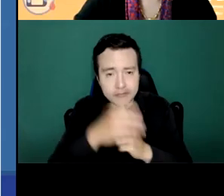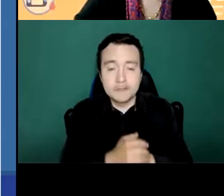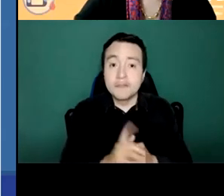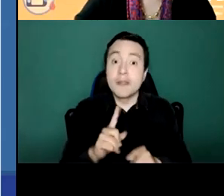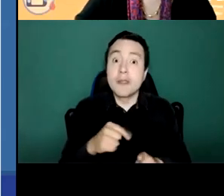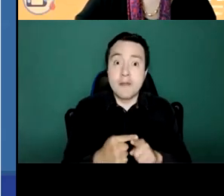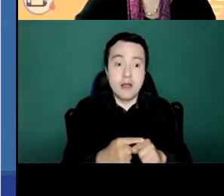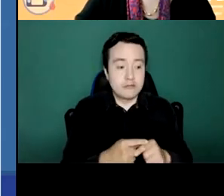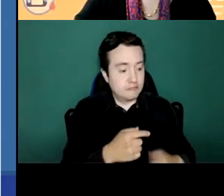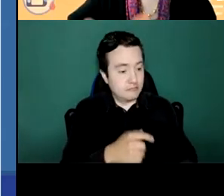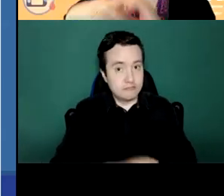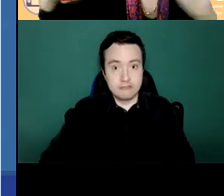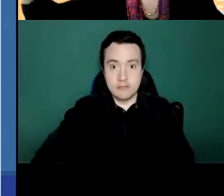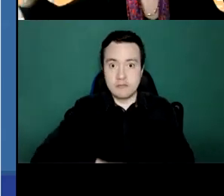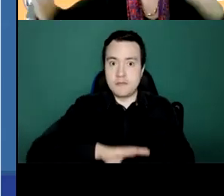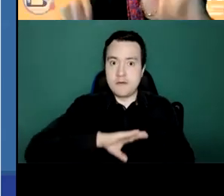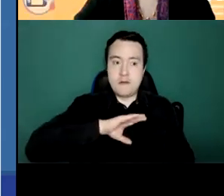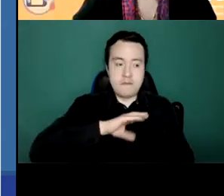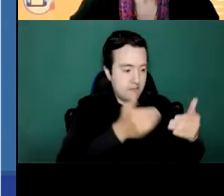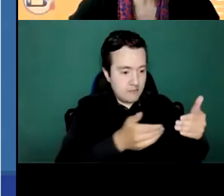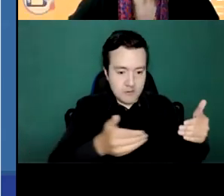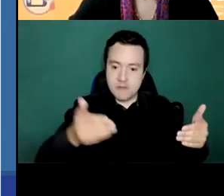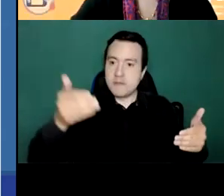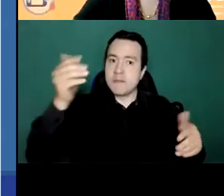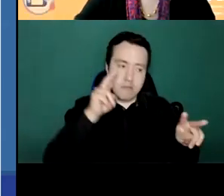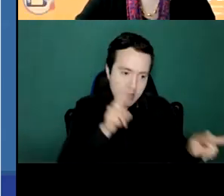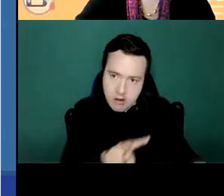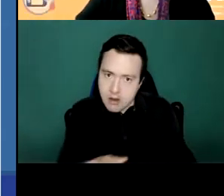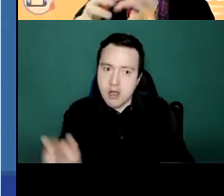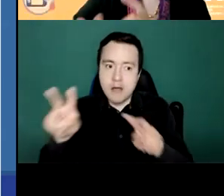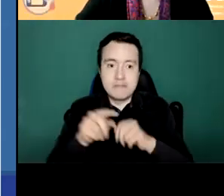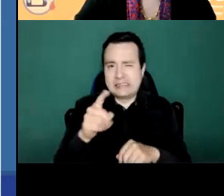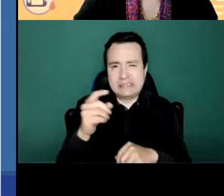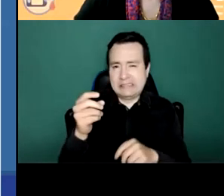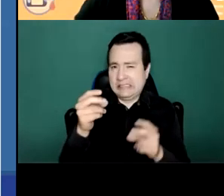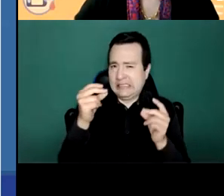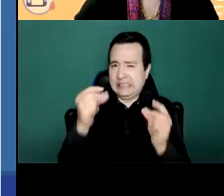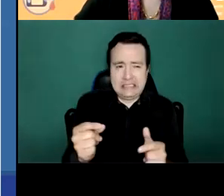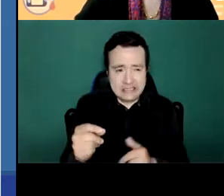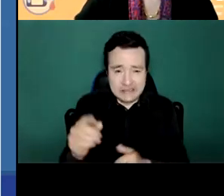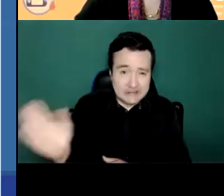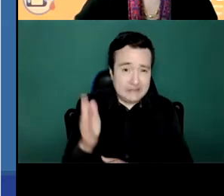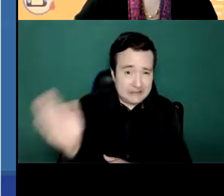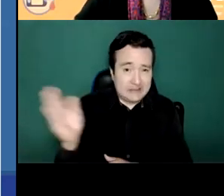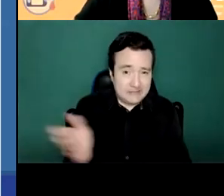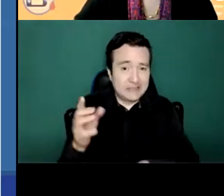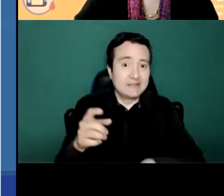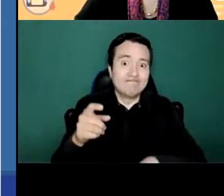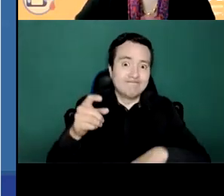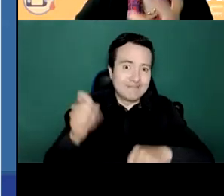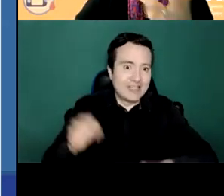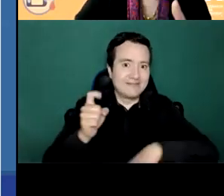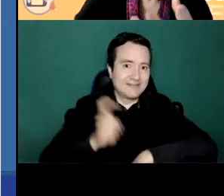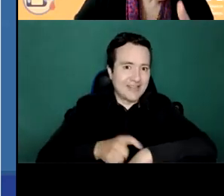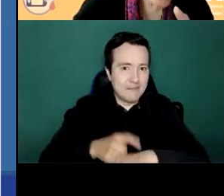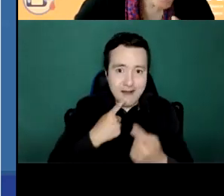life course and the different impacts on life course and i'm going